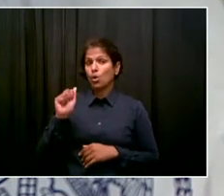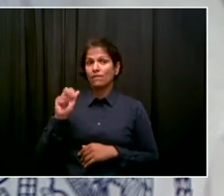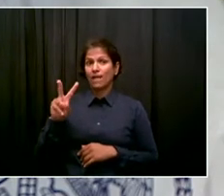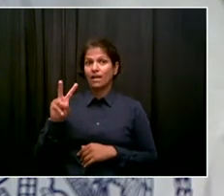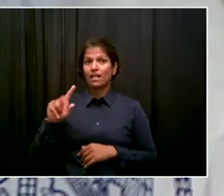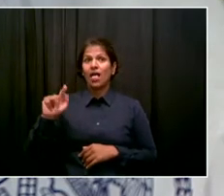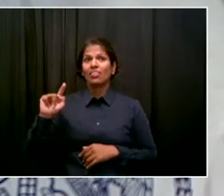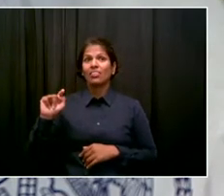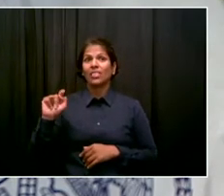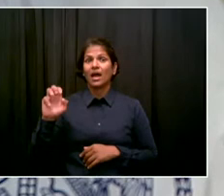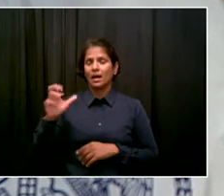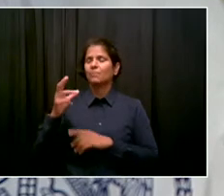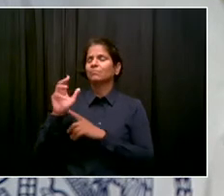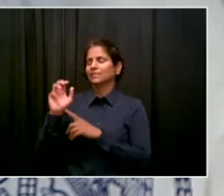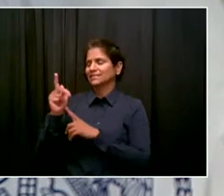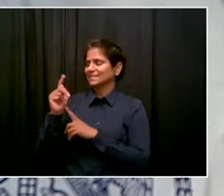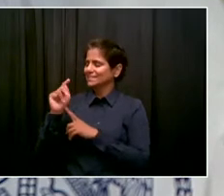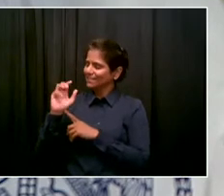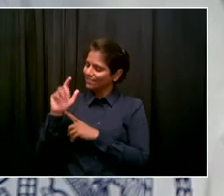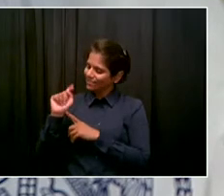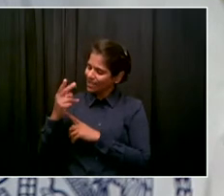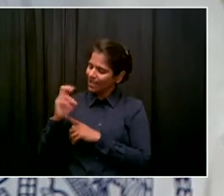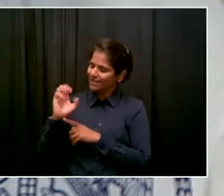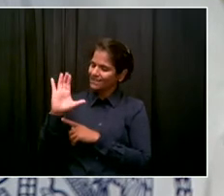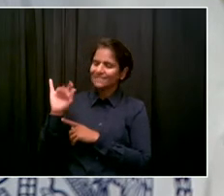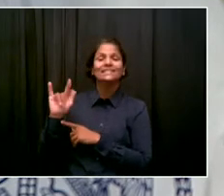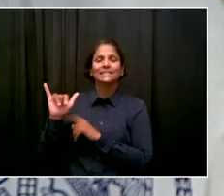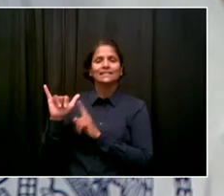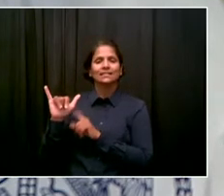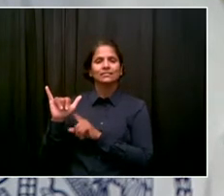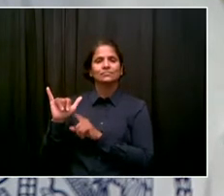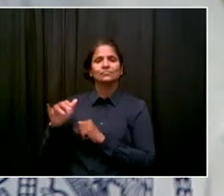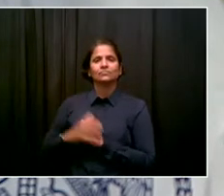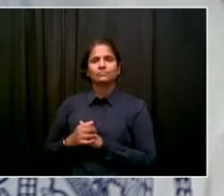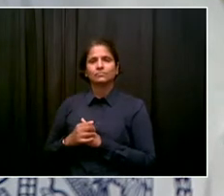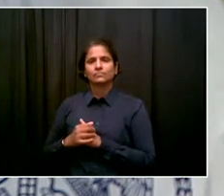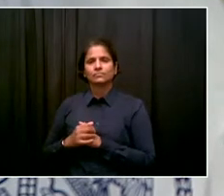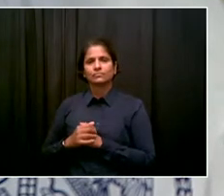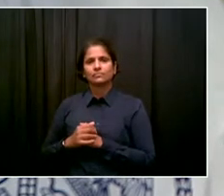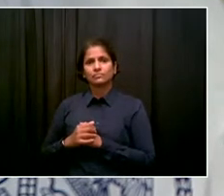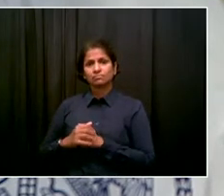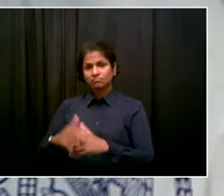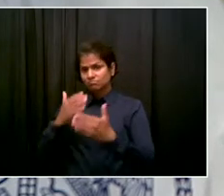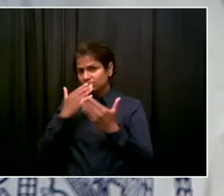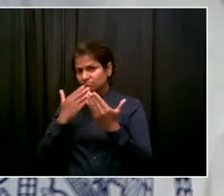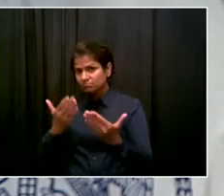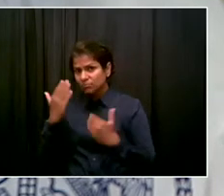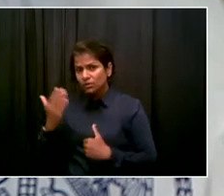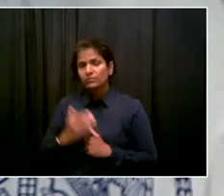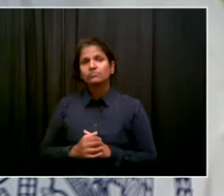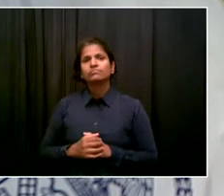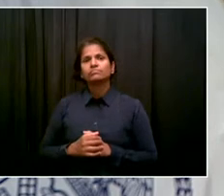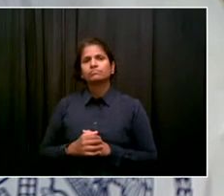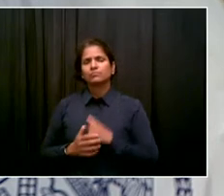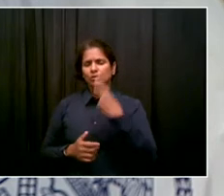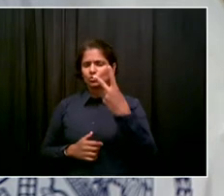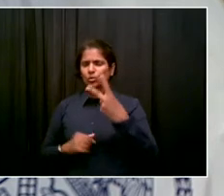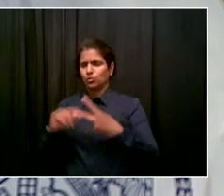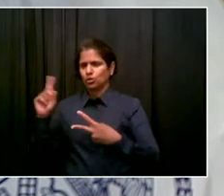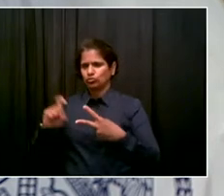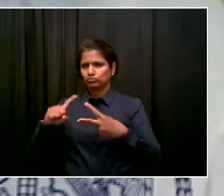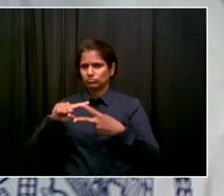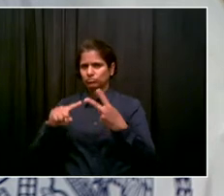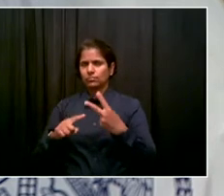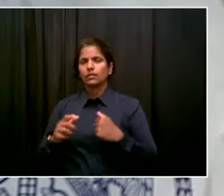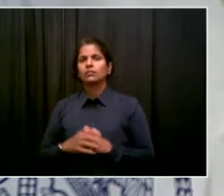Thanks, Mayor. I just wanted to ask you when the last time you met or spoke